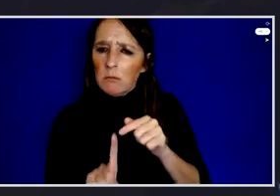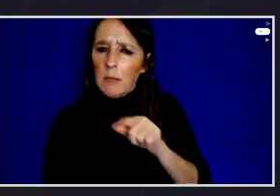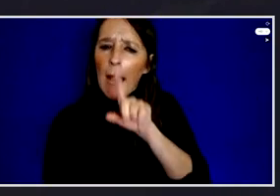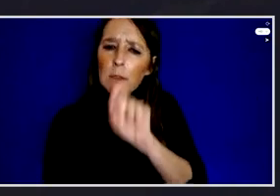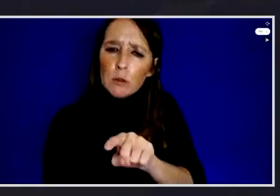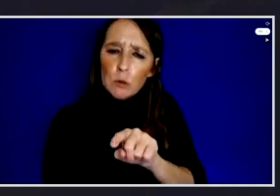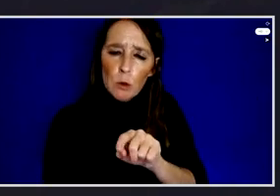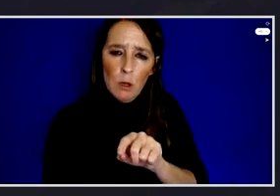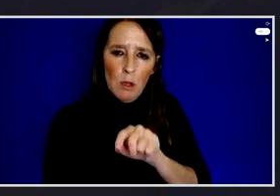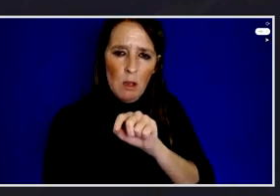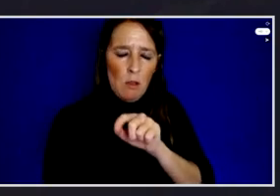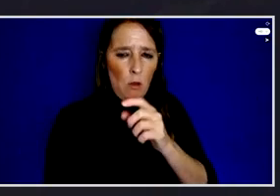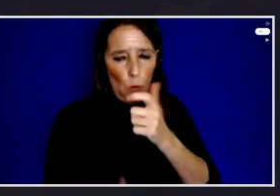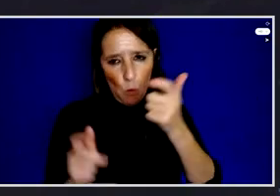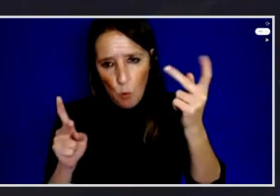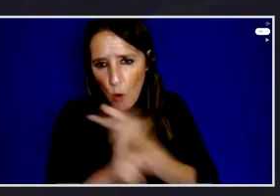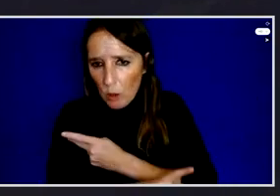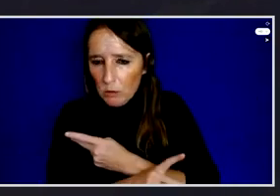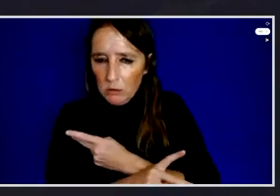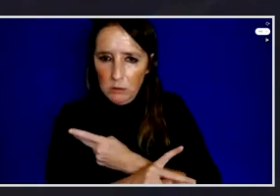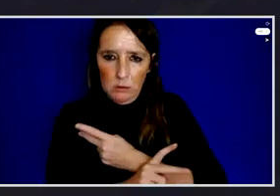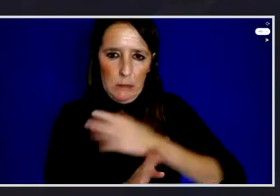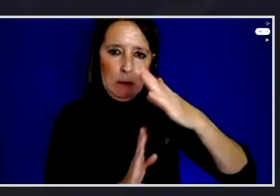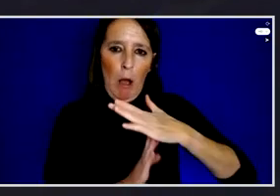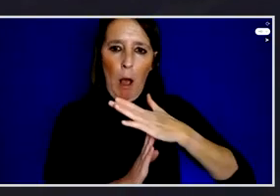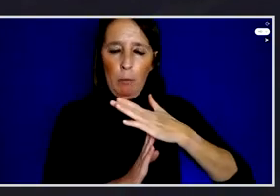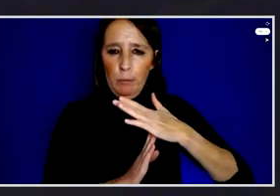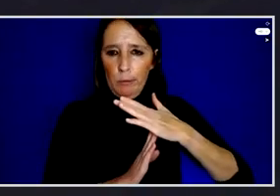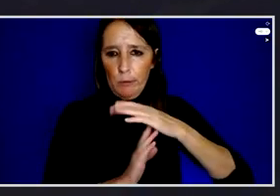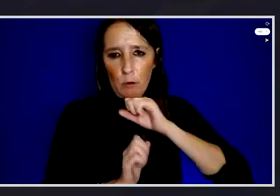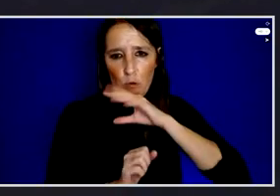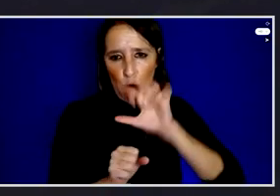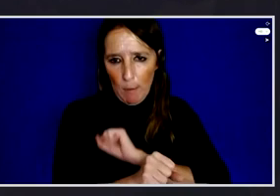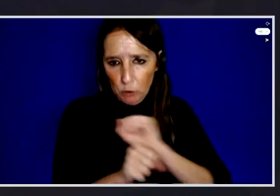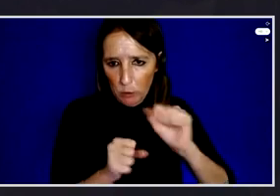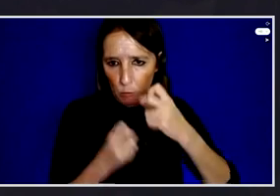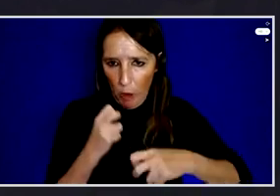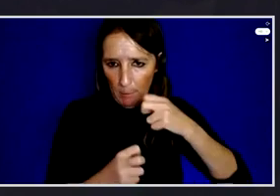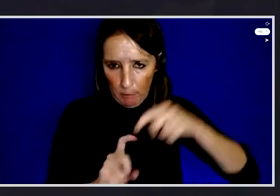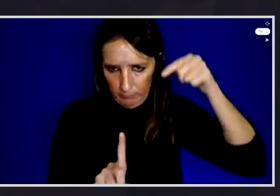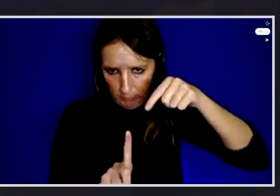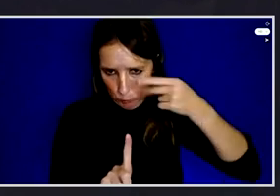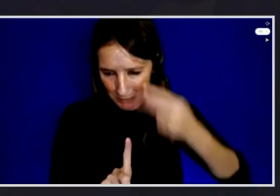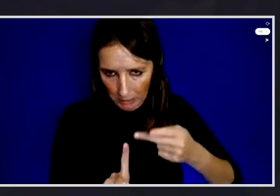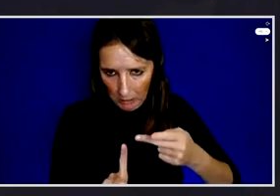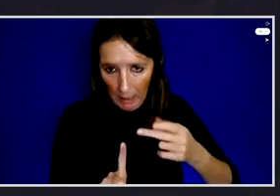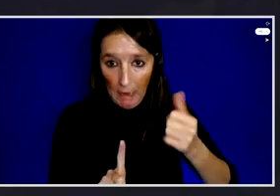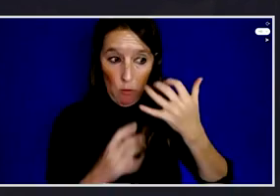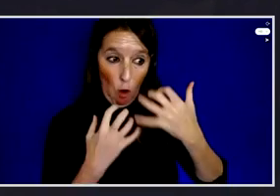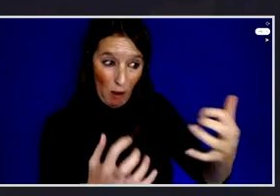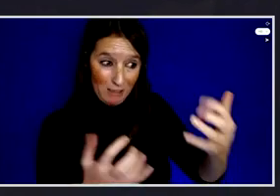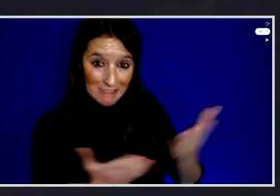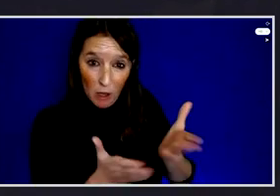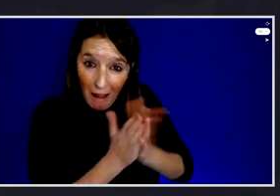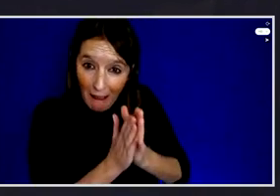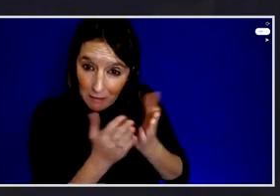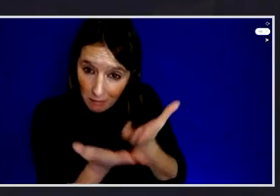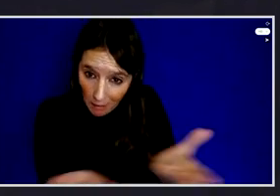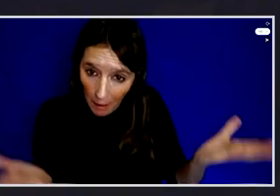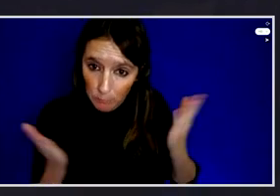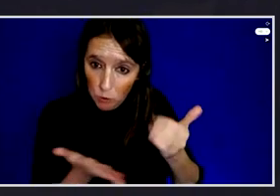and given the people we have in the audience, is there anything you would ask them to do to help address that challenge?